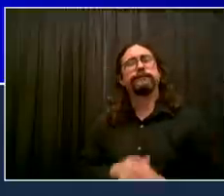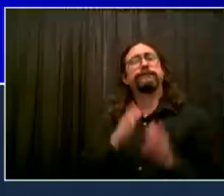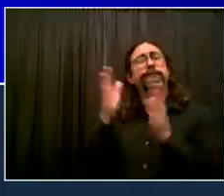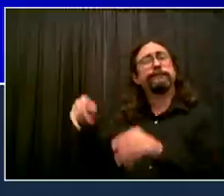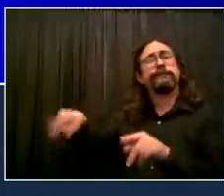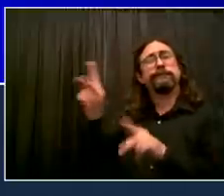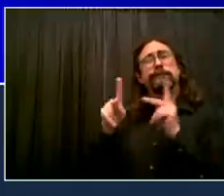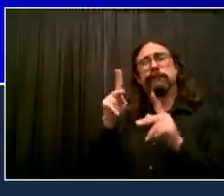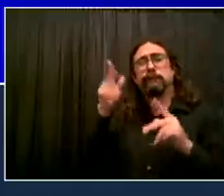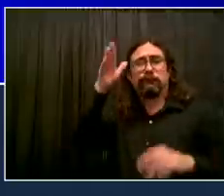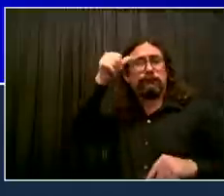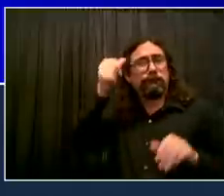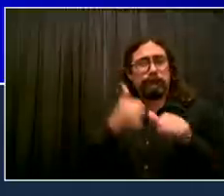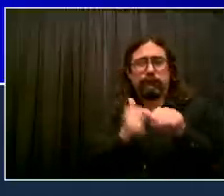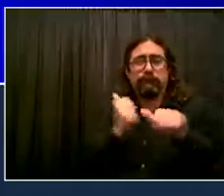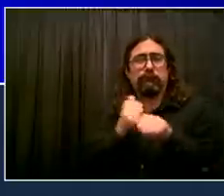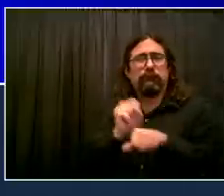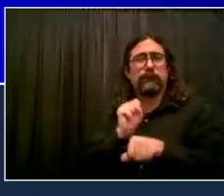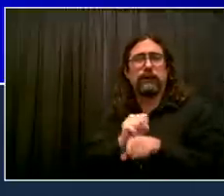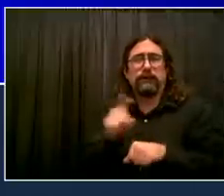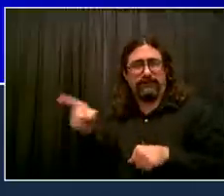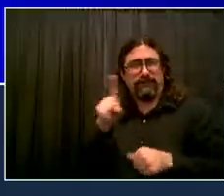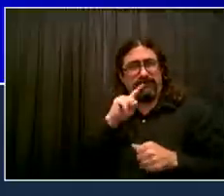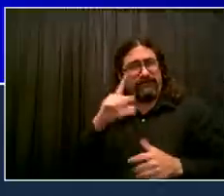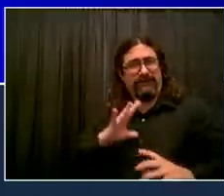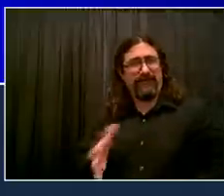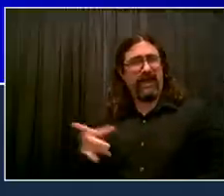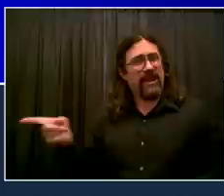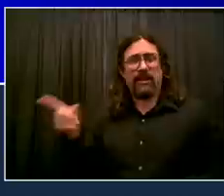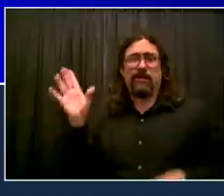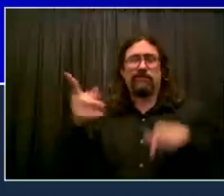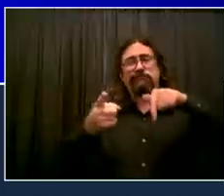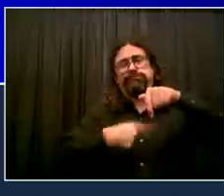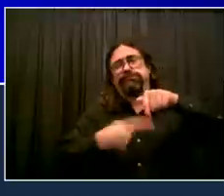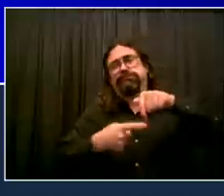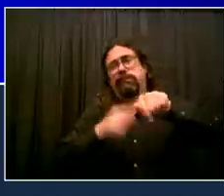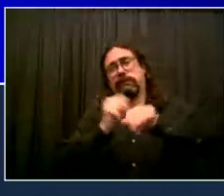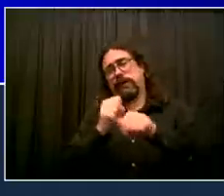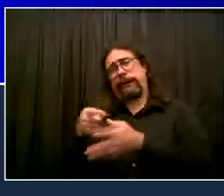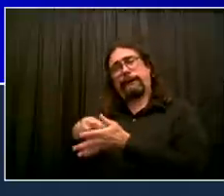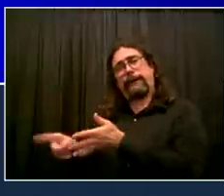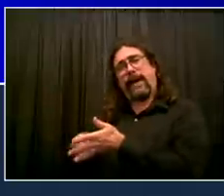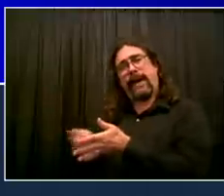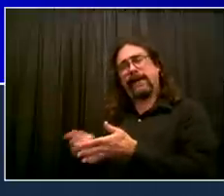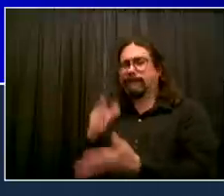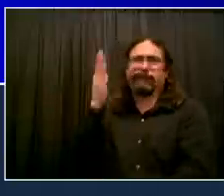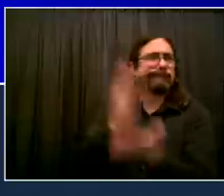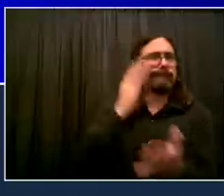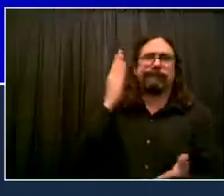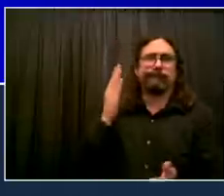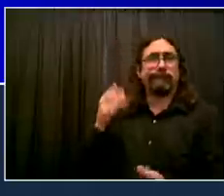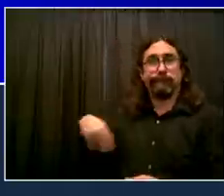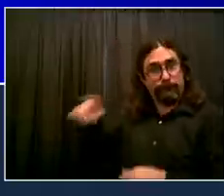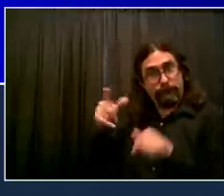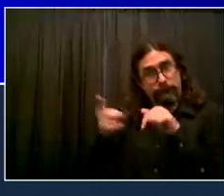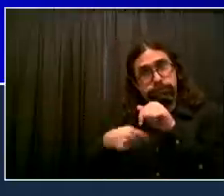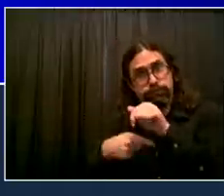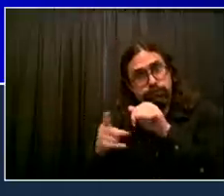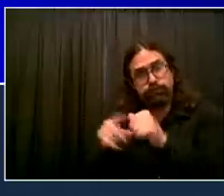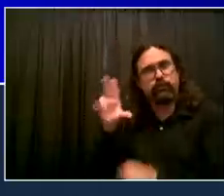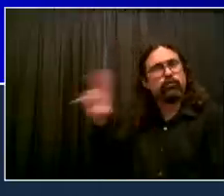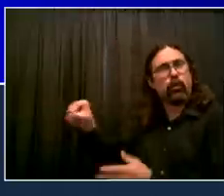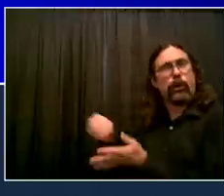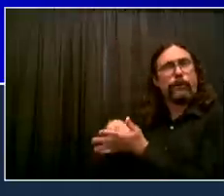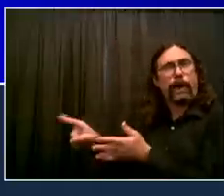reduce the population in jail. I want to give you perspective. In 2019, as recently as 2019, the population